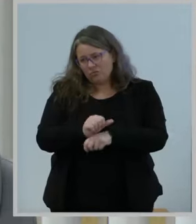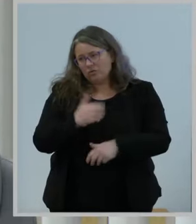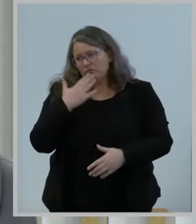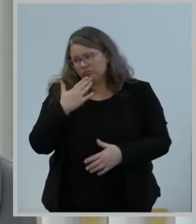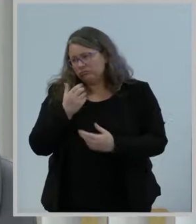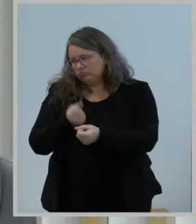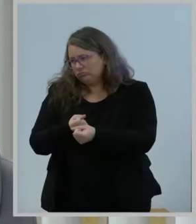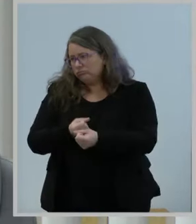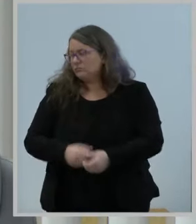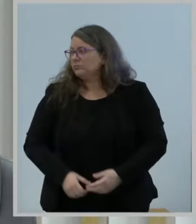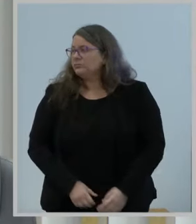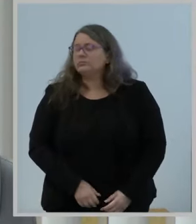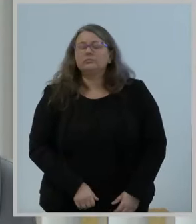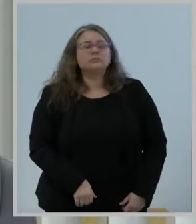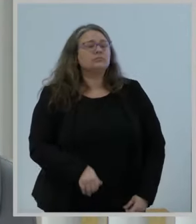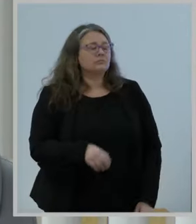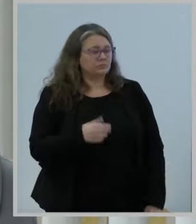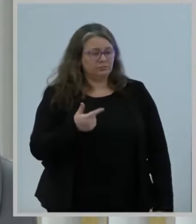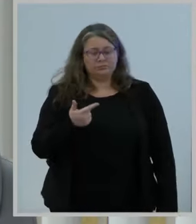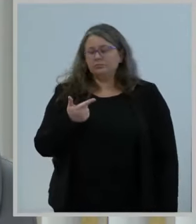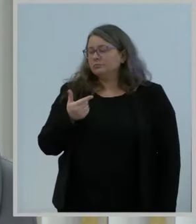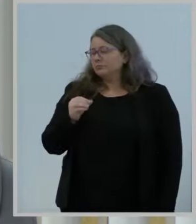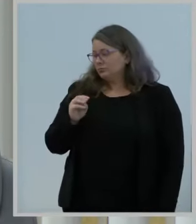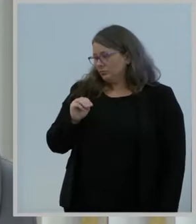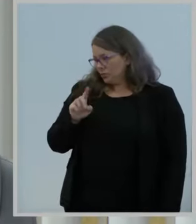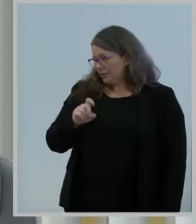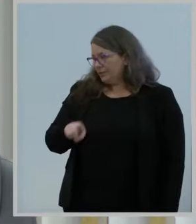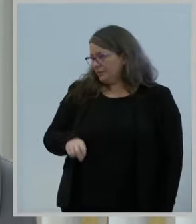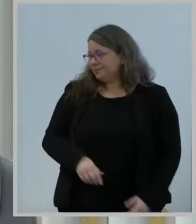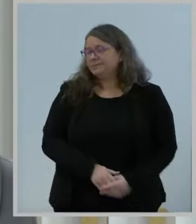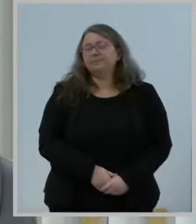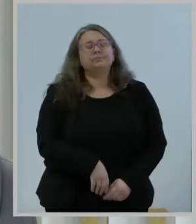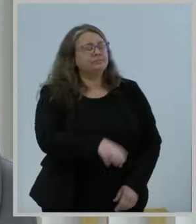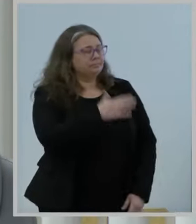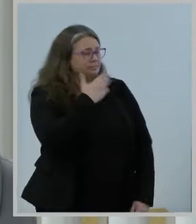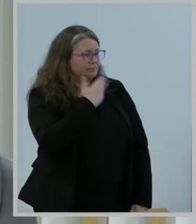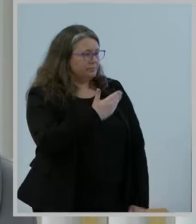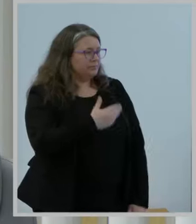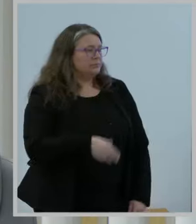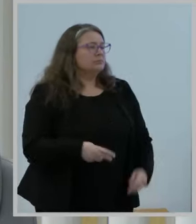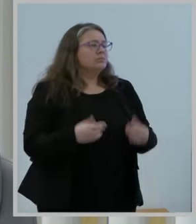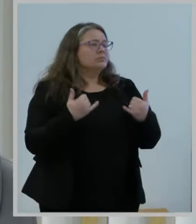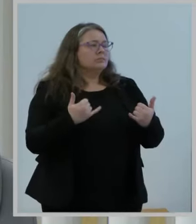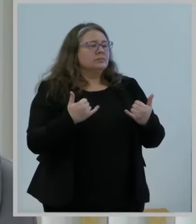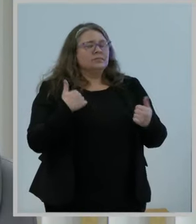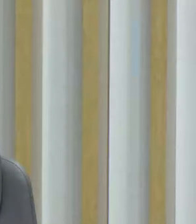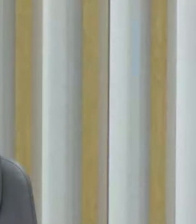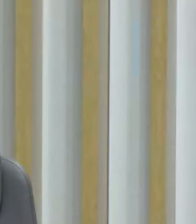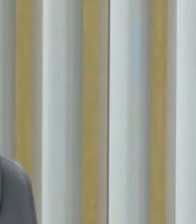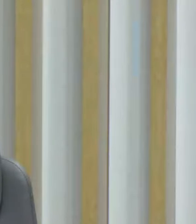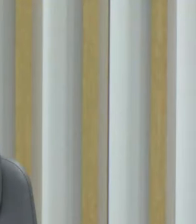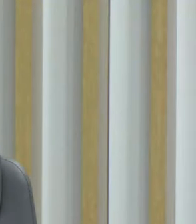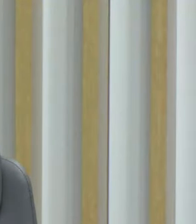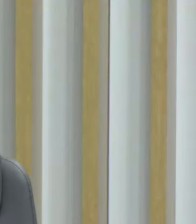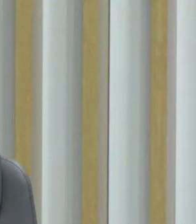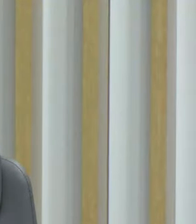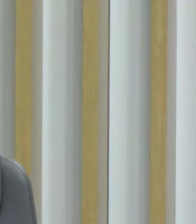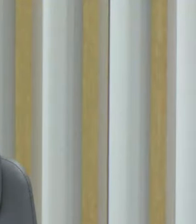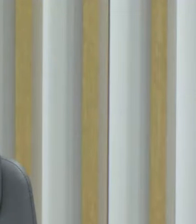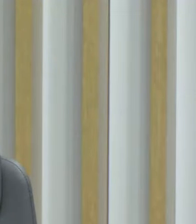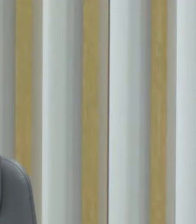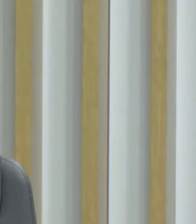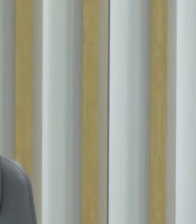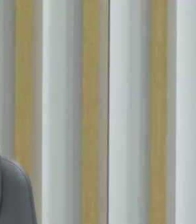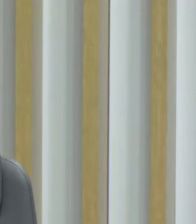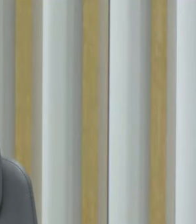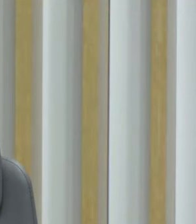Commissioner Gomez. Thank you. Today we take significant steps to ensure more people are able to receive life